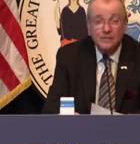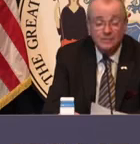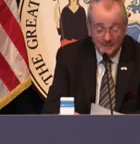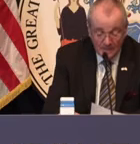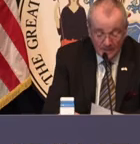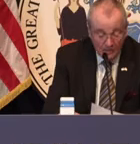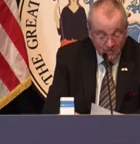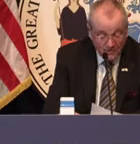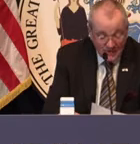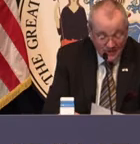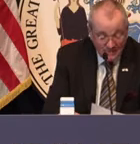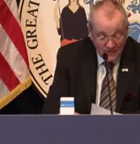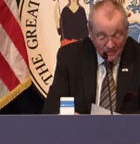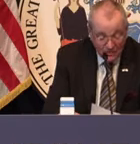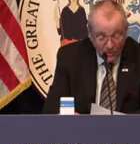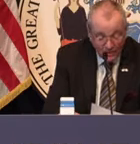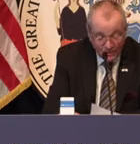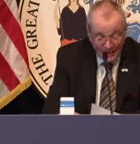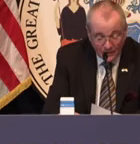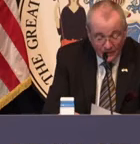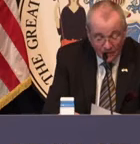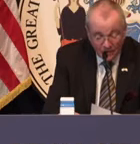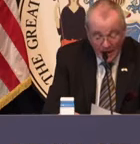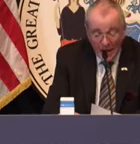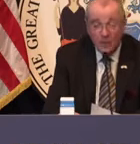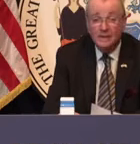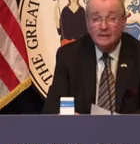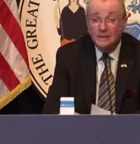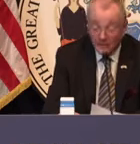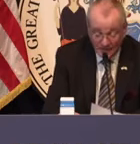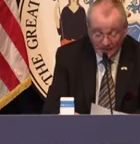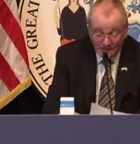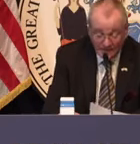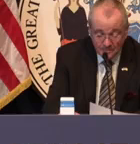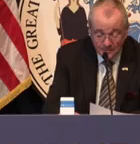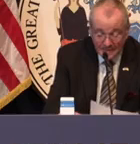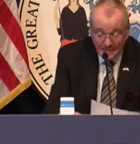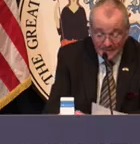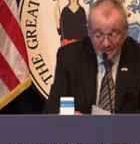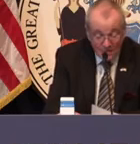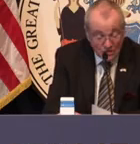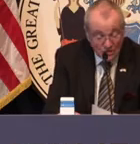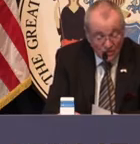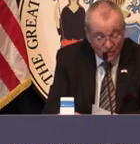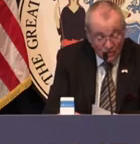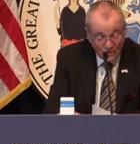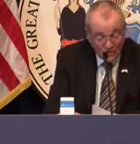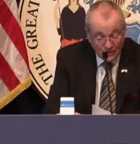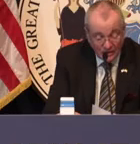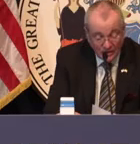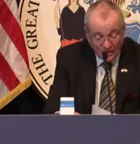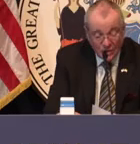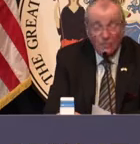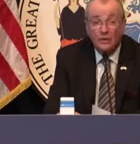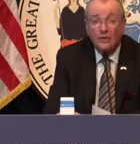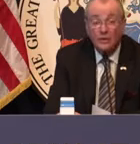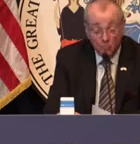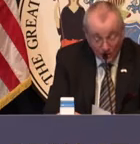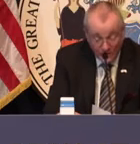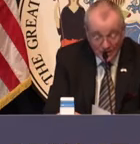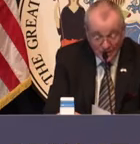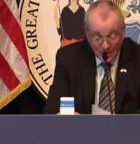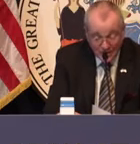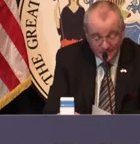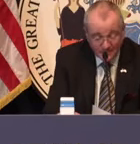true passion. He was a founding member of what is now the Dover Area Little League. And in 1964, he took a seat on the Dover